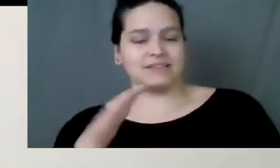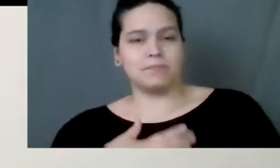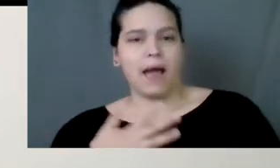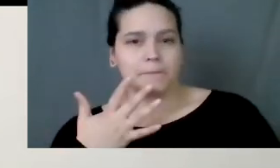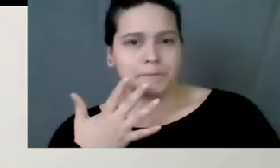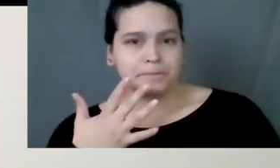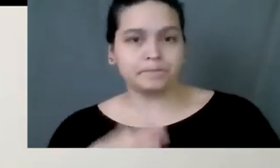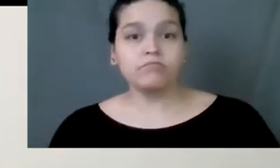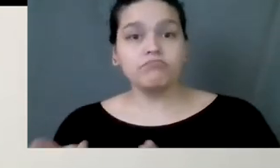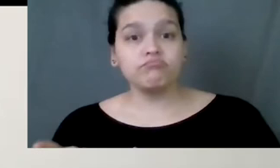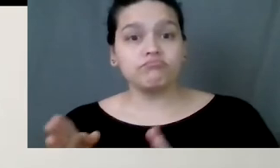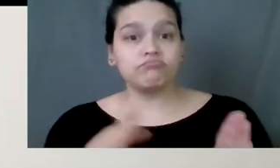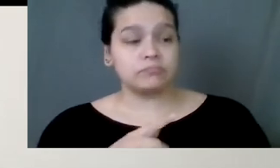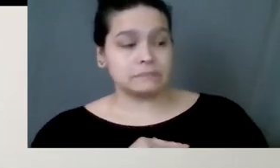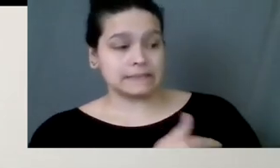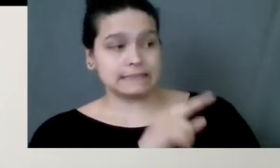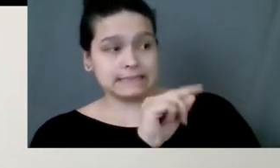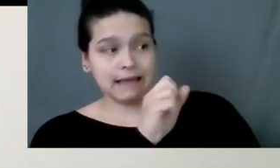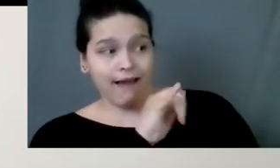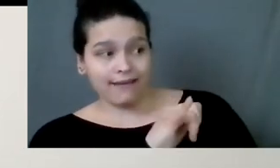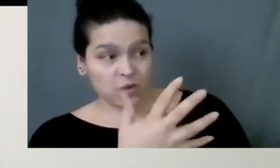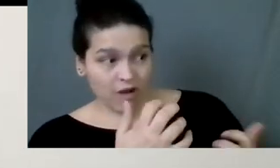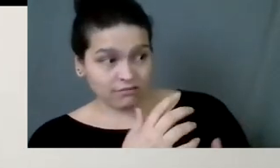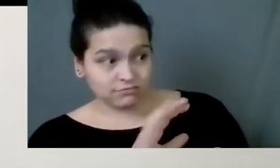Sai, would you like to to weigh in on this?